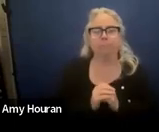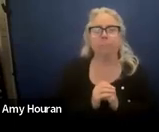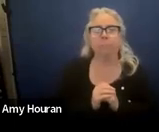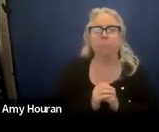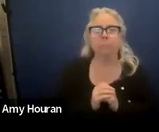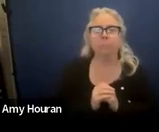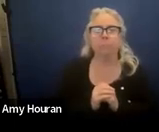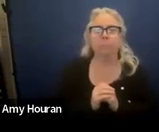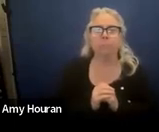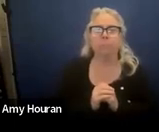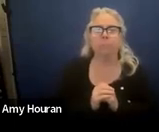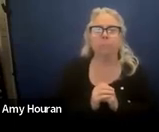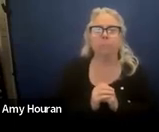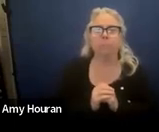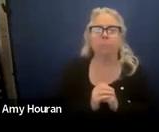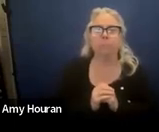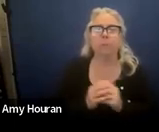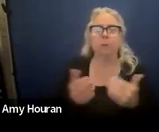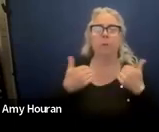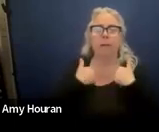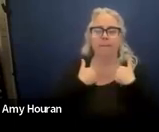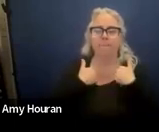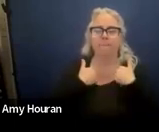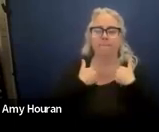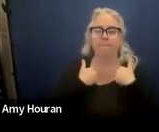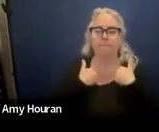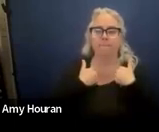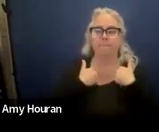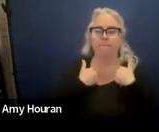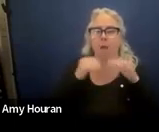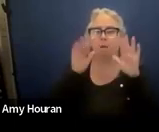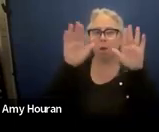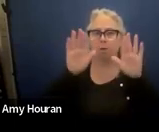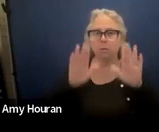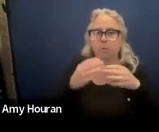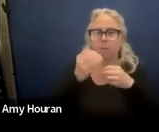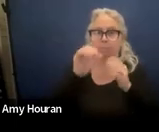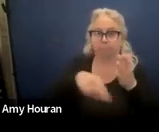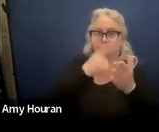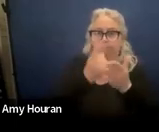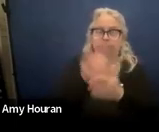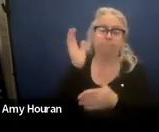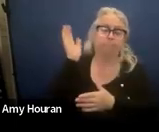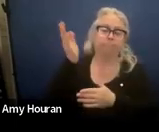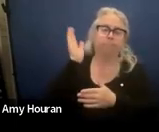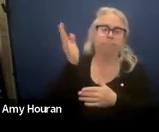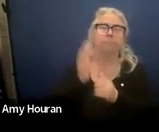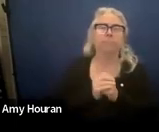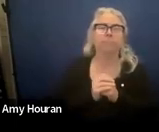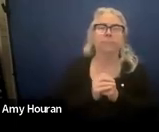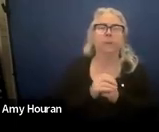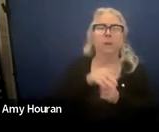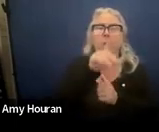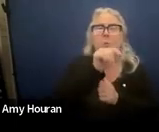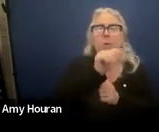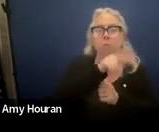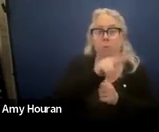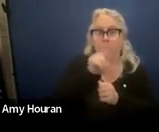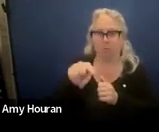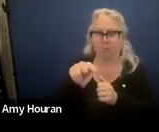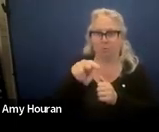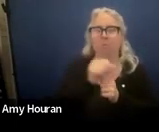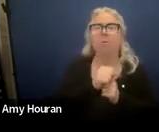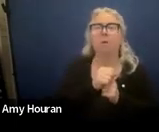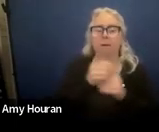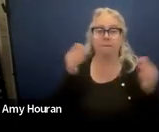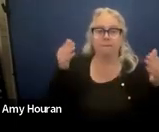um and we have a an awesome office hours presentation from 2022 that focuses